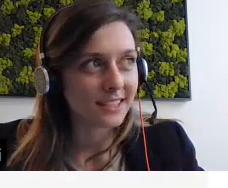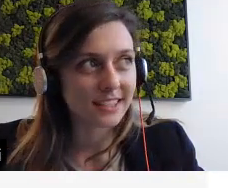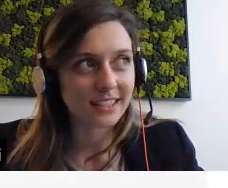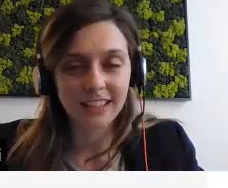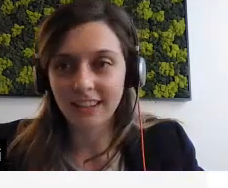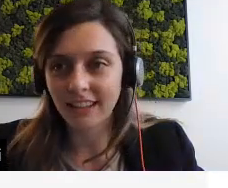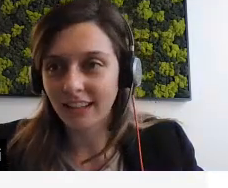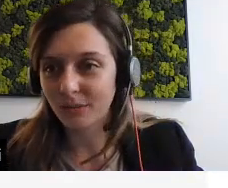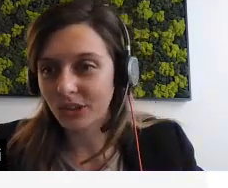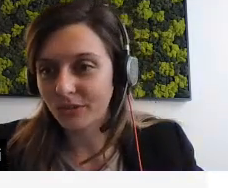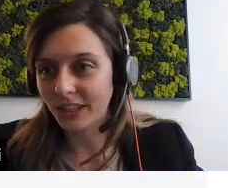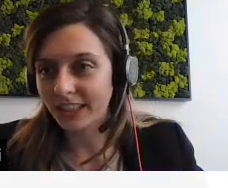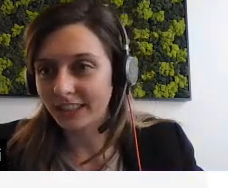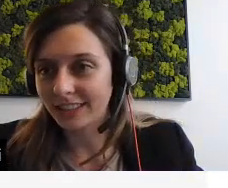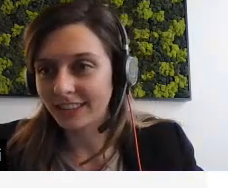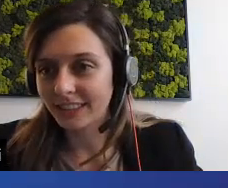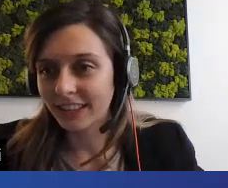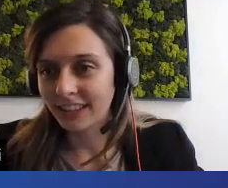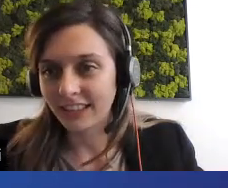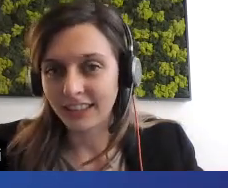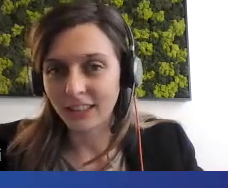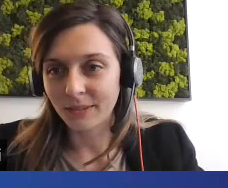Yes, I think we're fine.